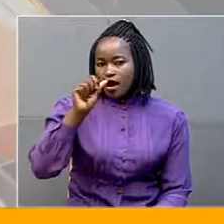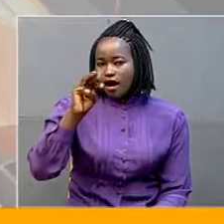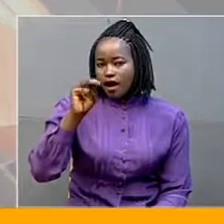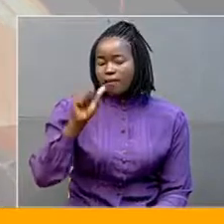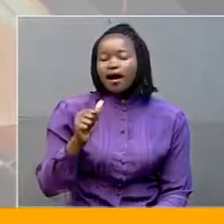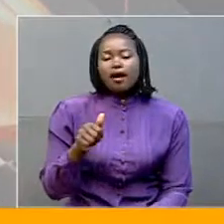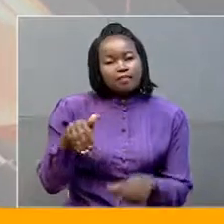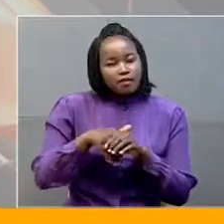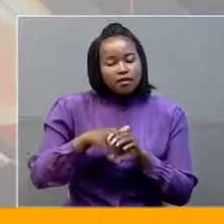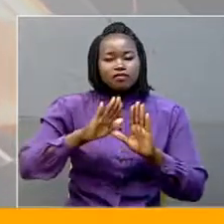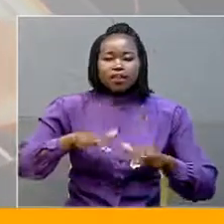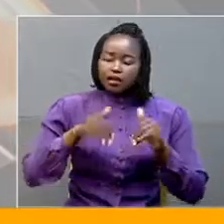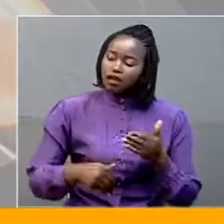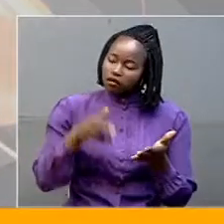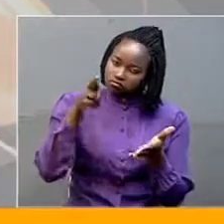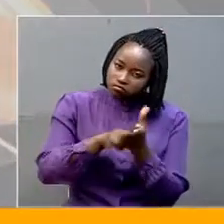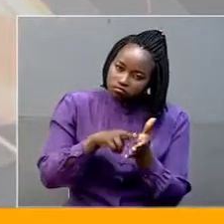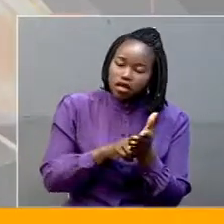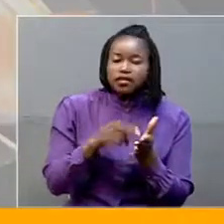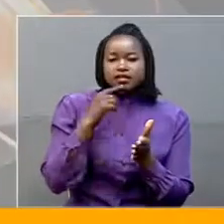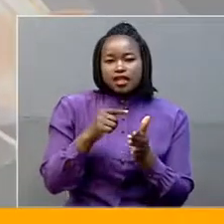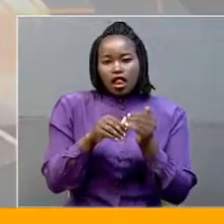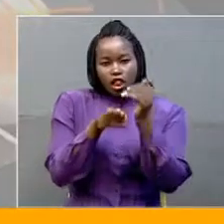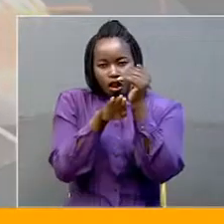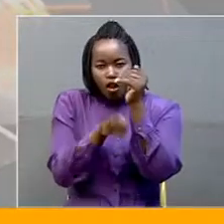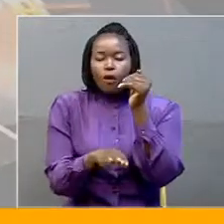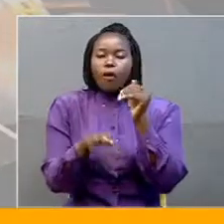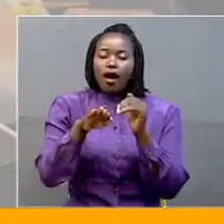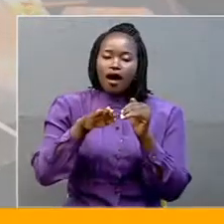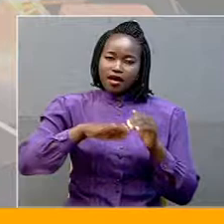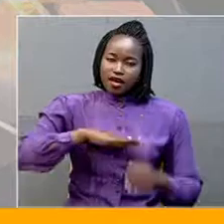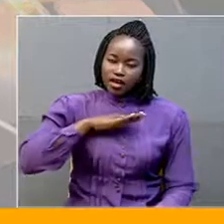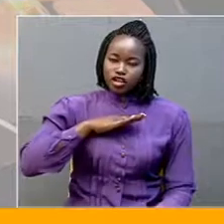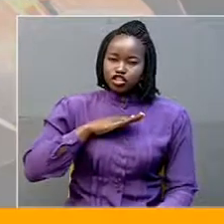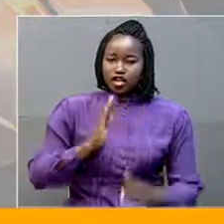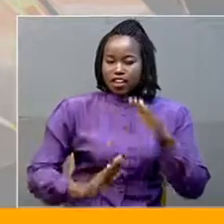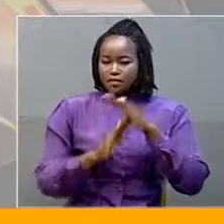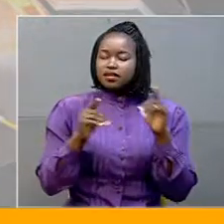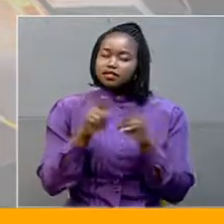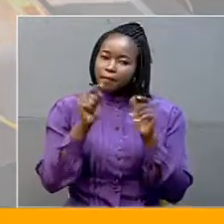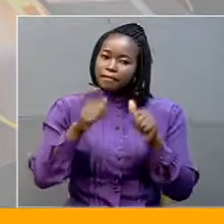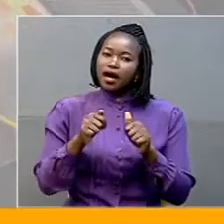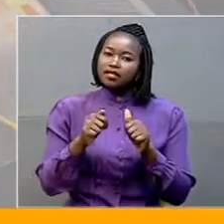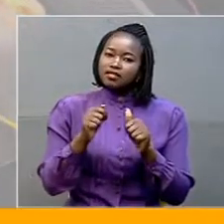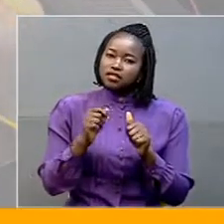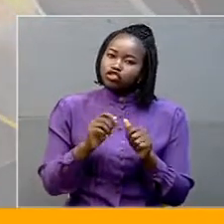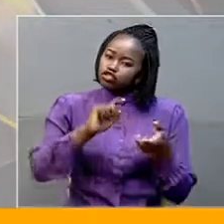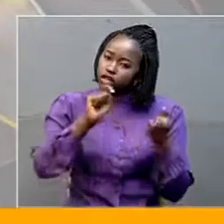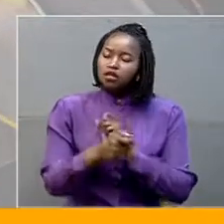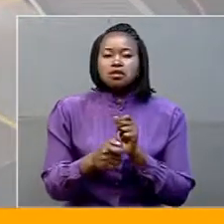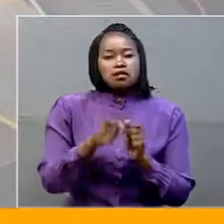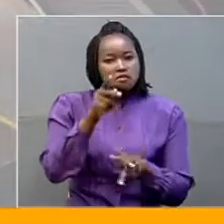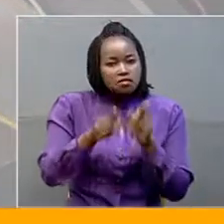recommending that the lower age limit is adjusted to persons aged 18 with no limits